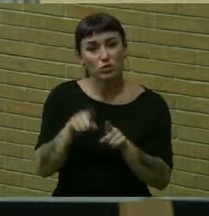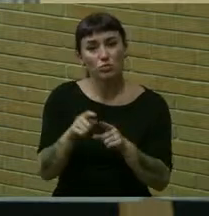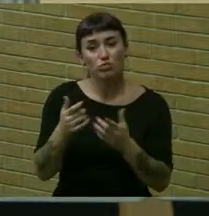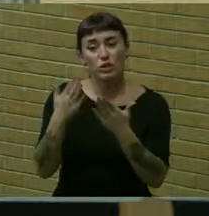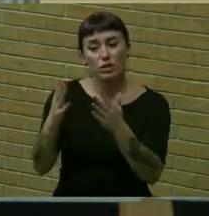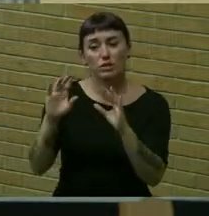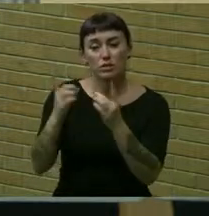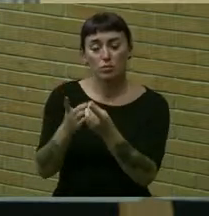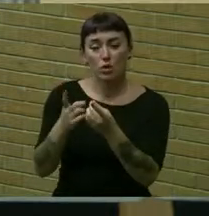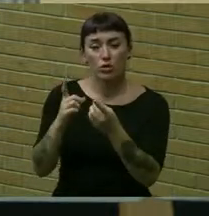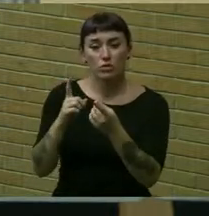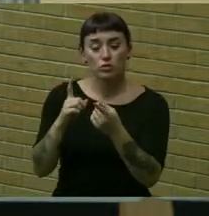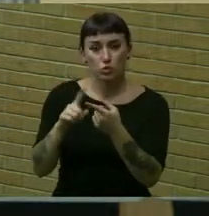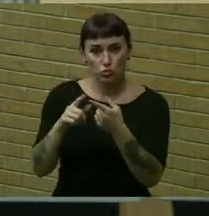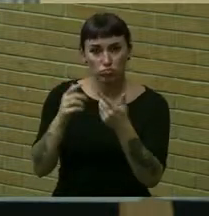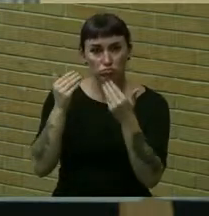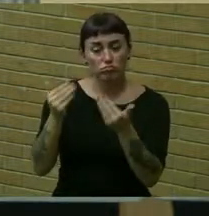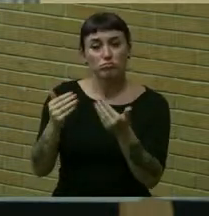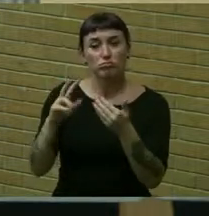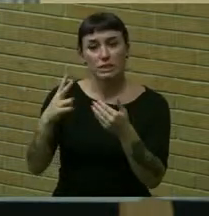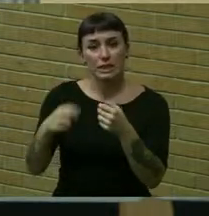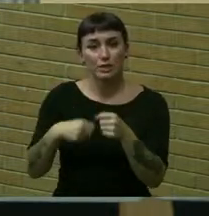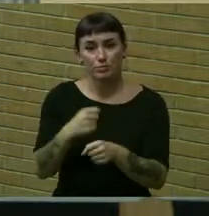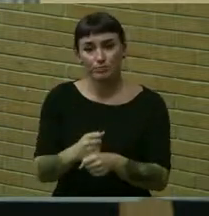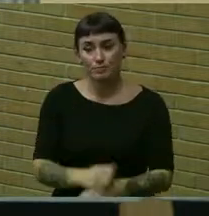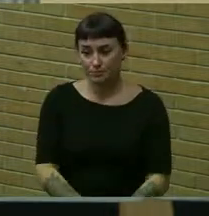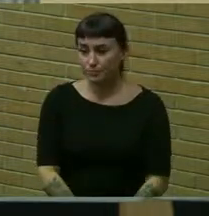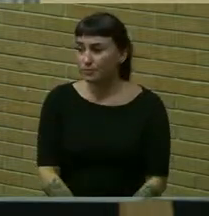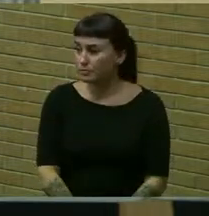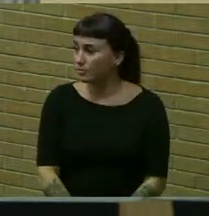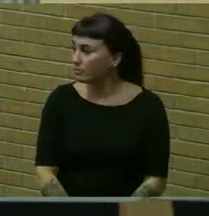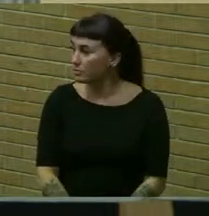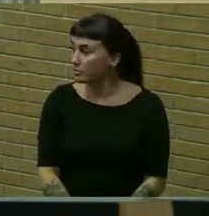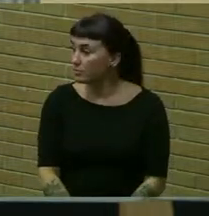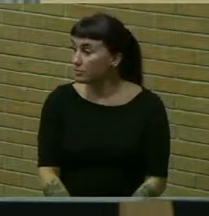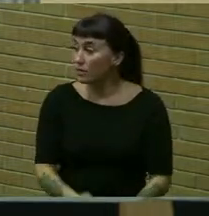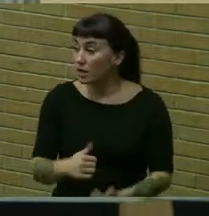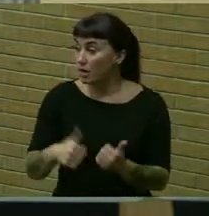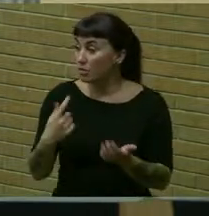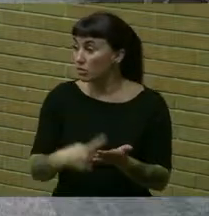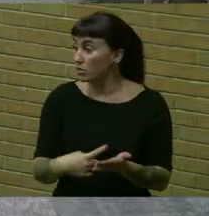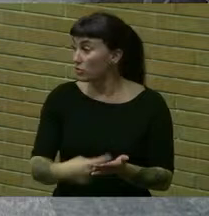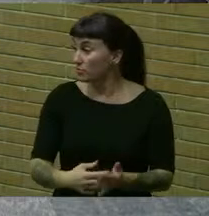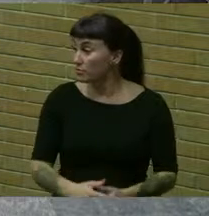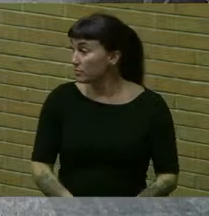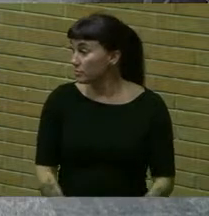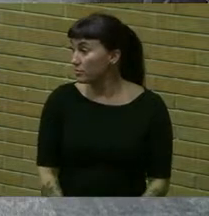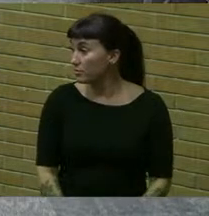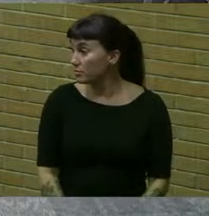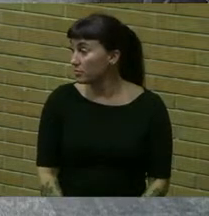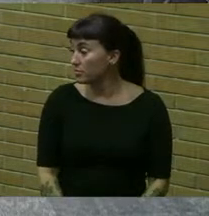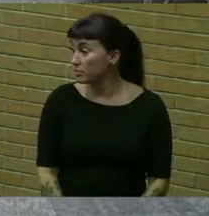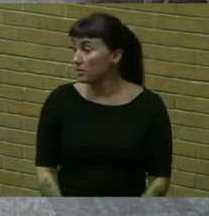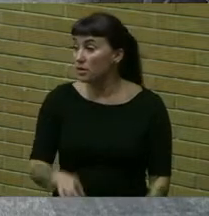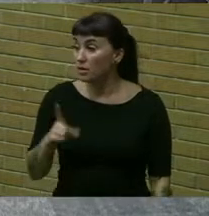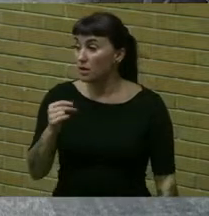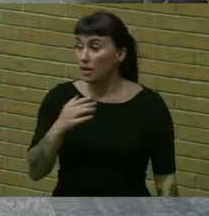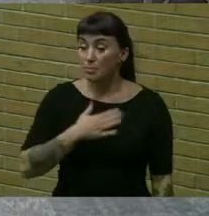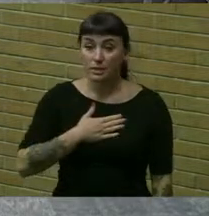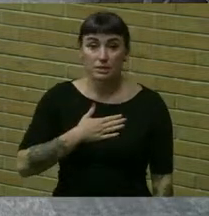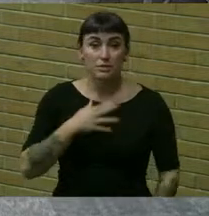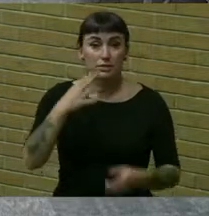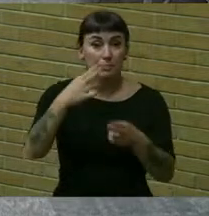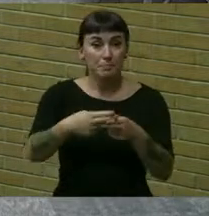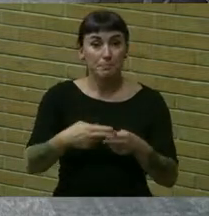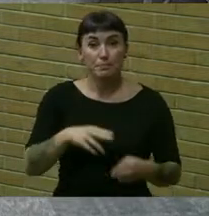uh exercise this second year further discussion hearing none dan please call the